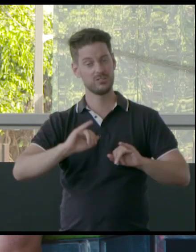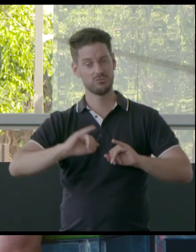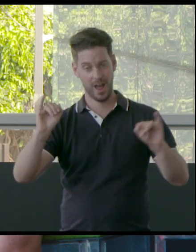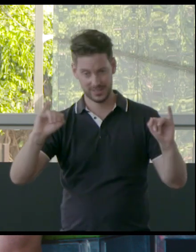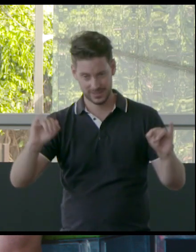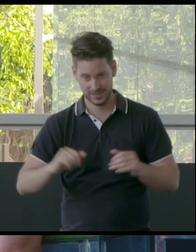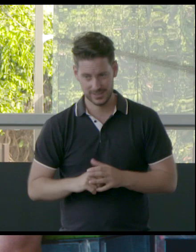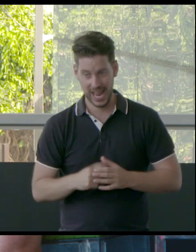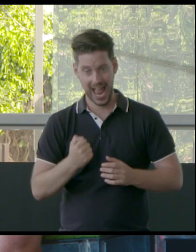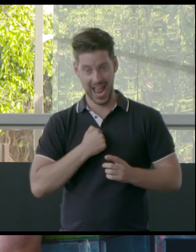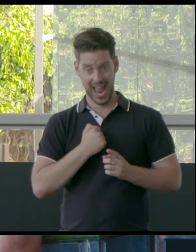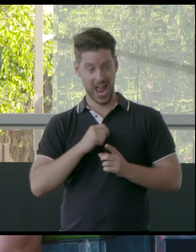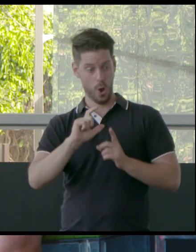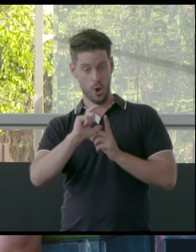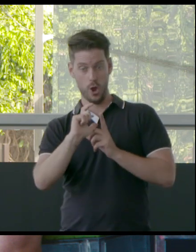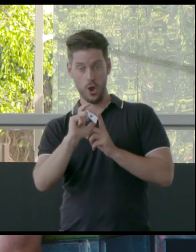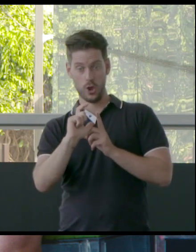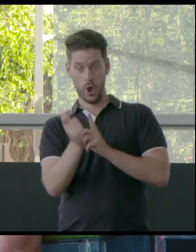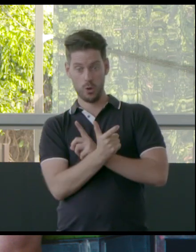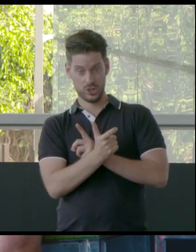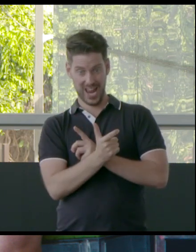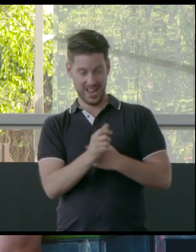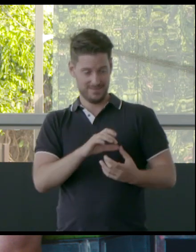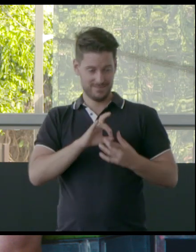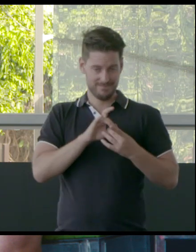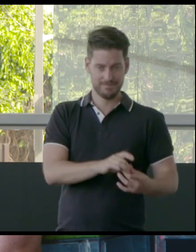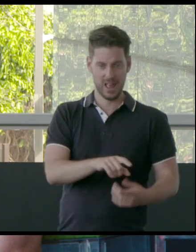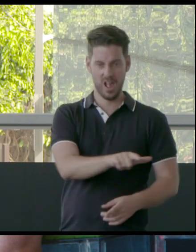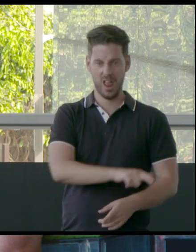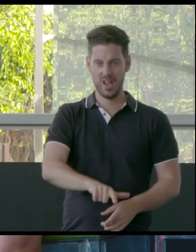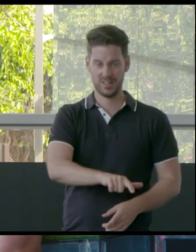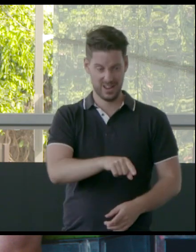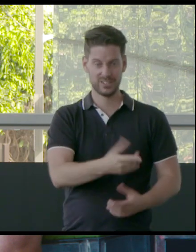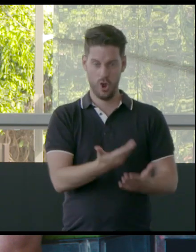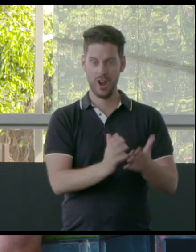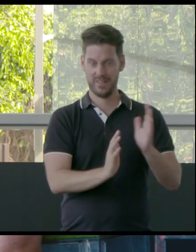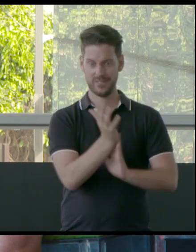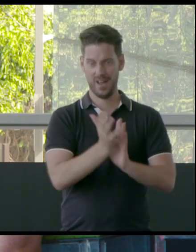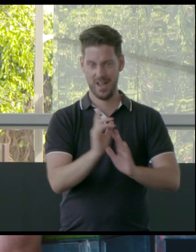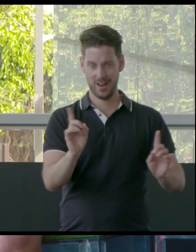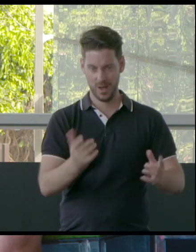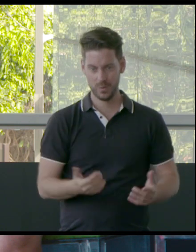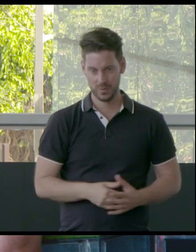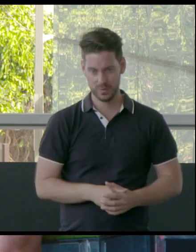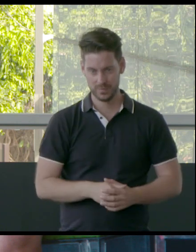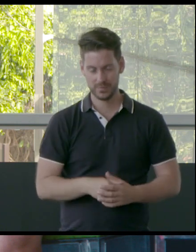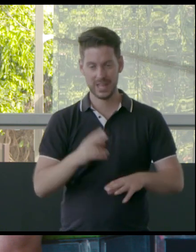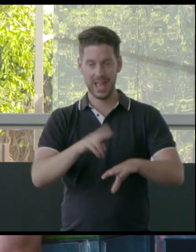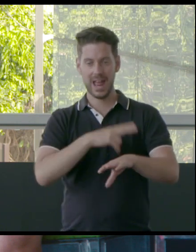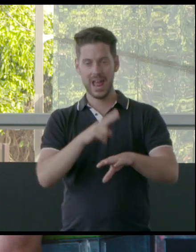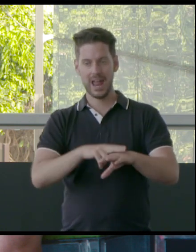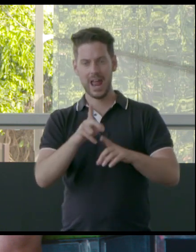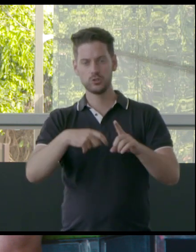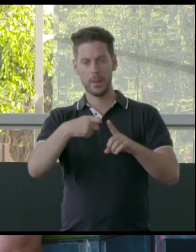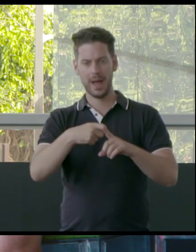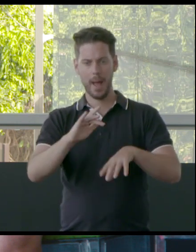Our culture is written in that land. And it is on fire. The National Park in